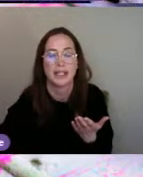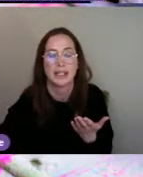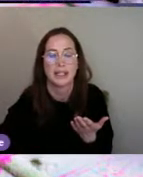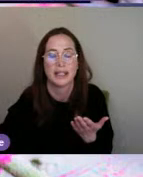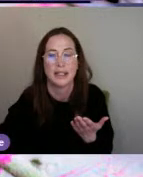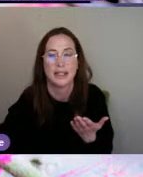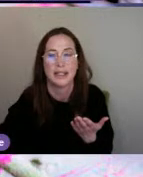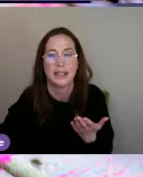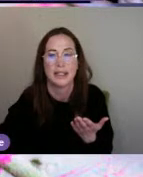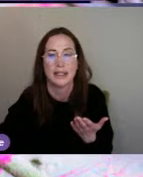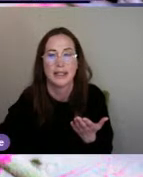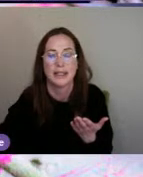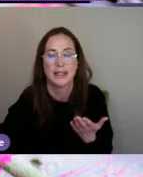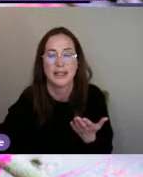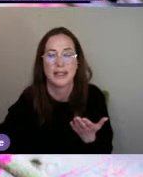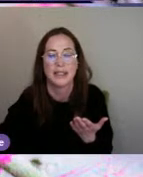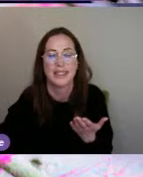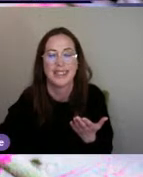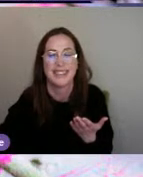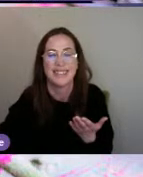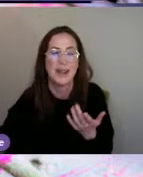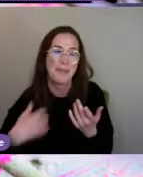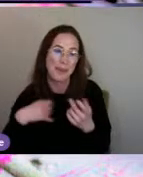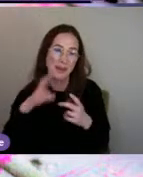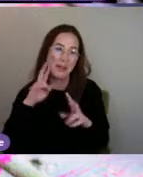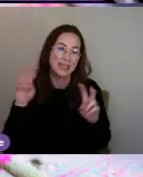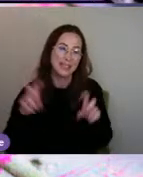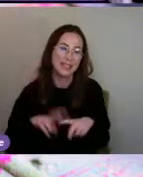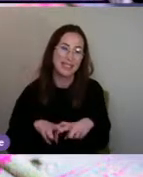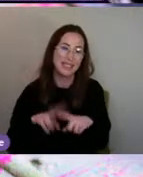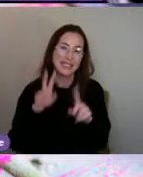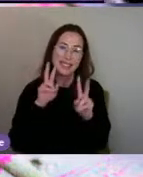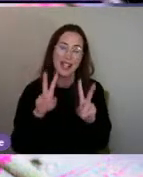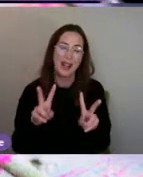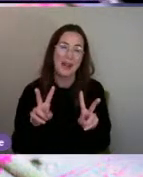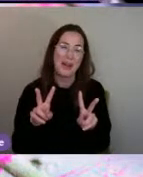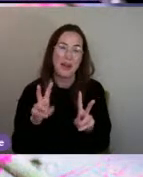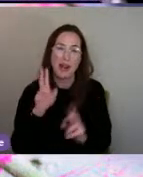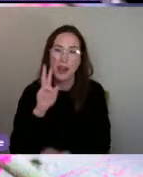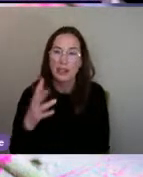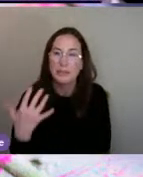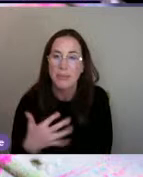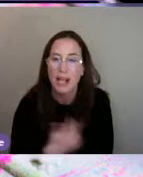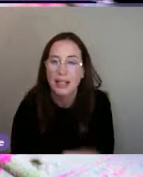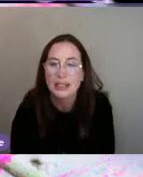we can all just sit and have a look for a second. It's amazing.